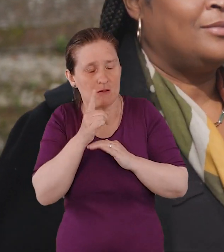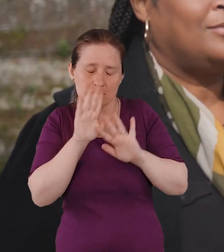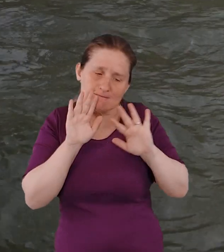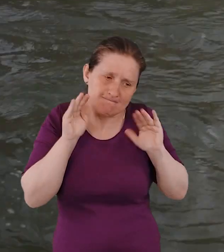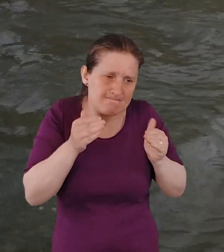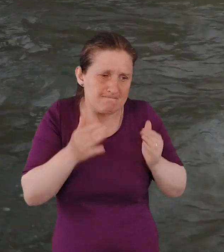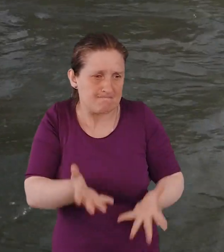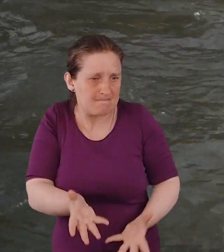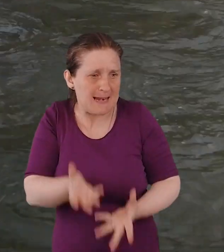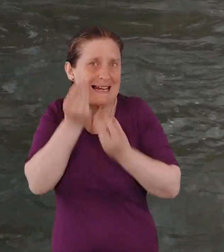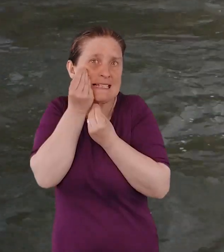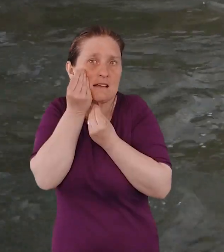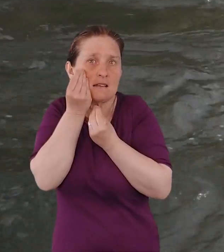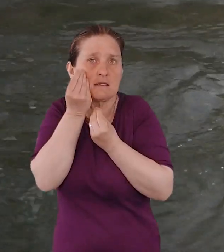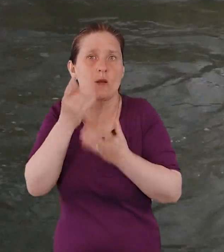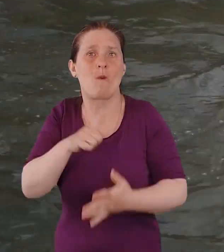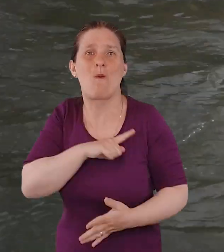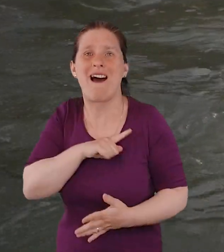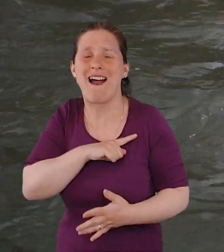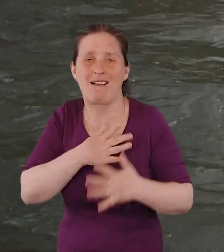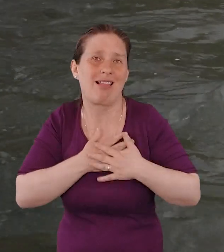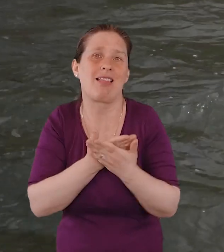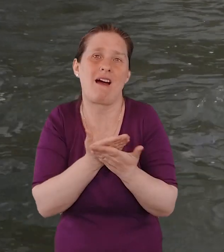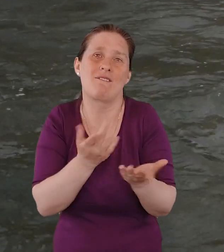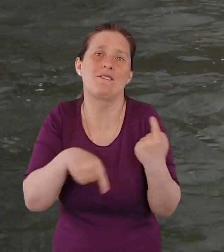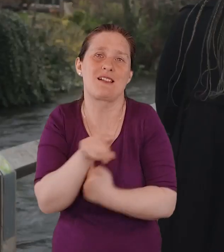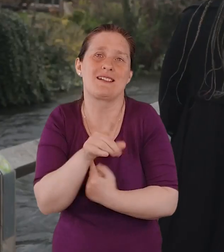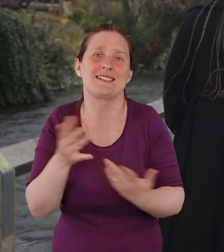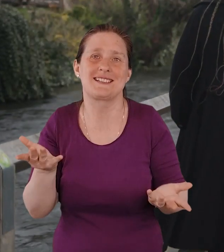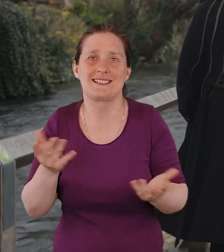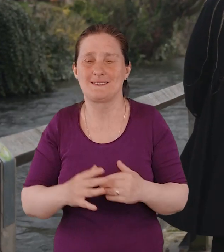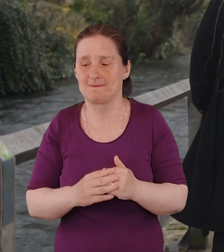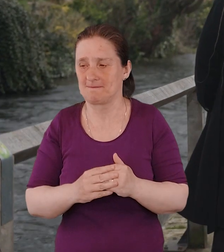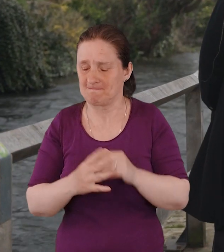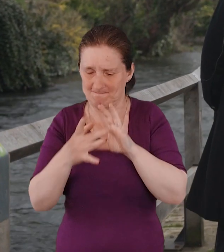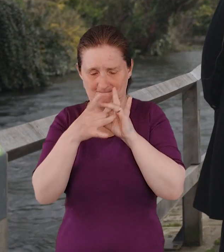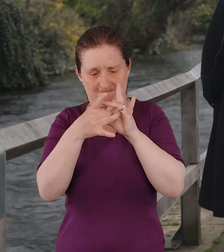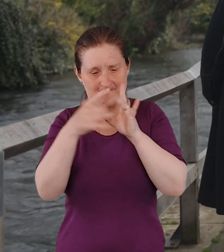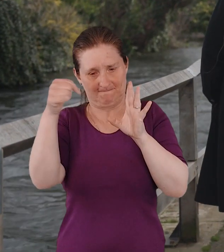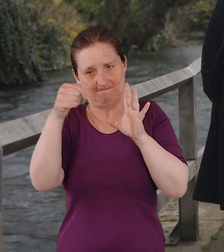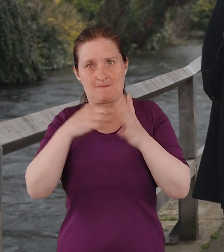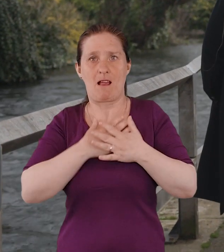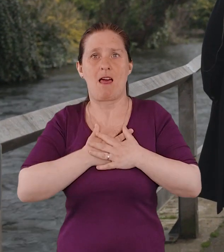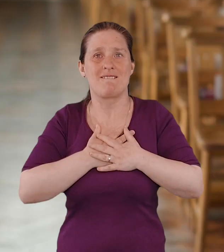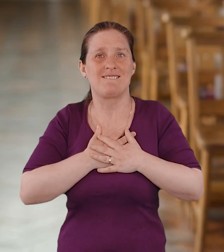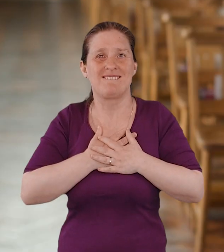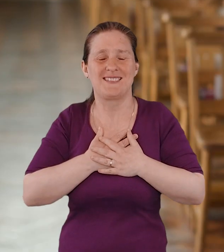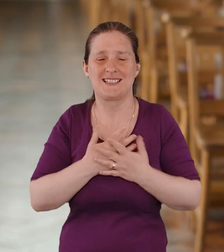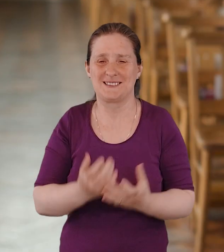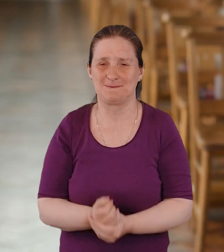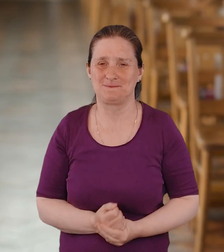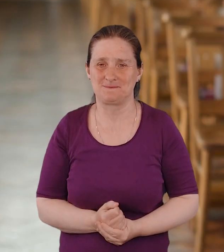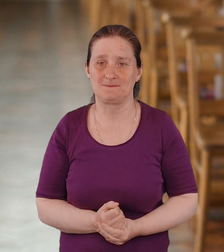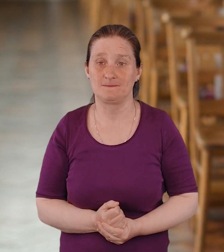He listens because he loves us. And that's the difference. It's the relationship of love. So in my own